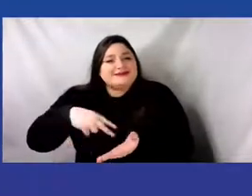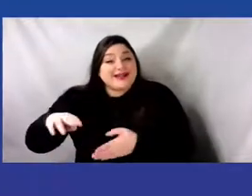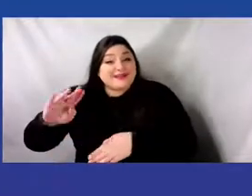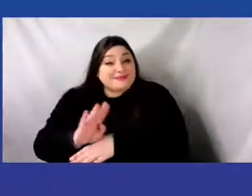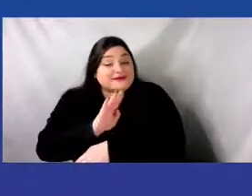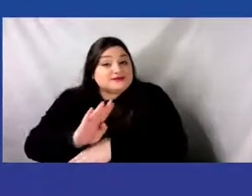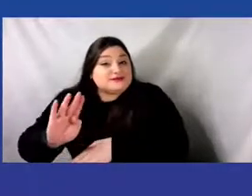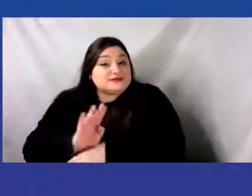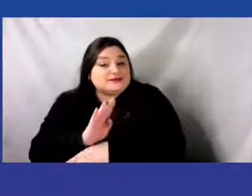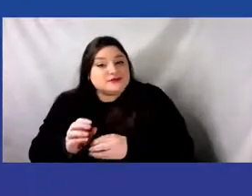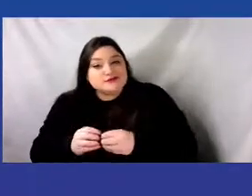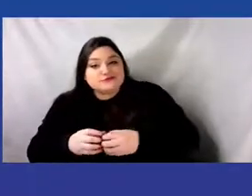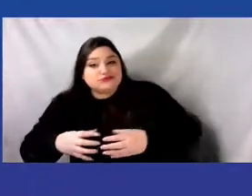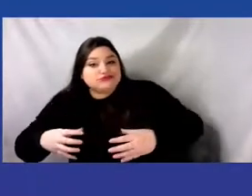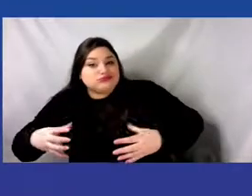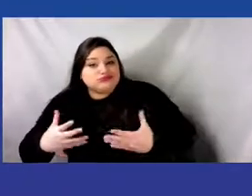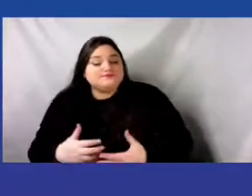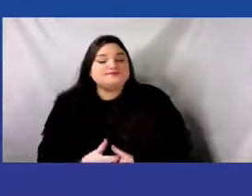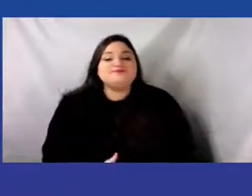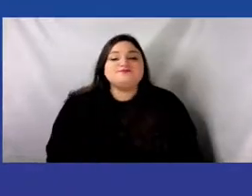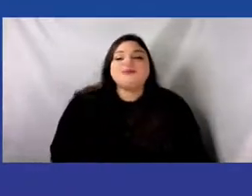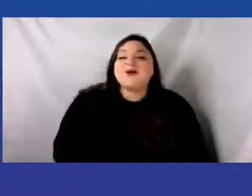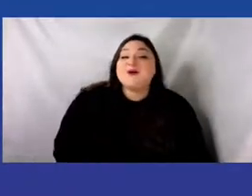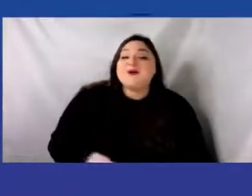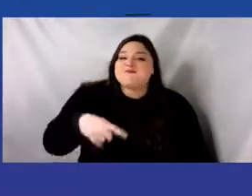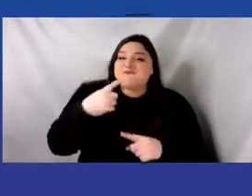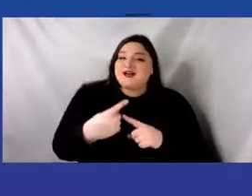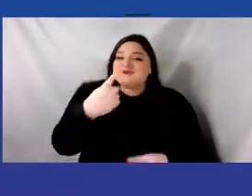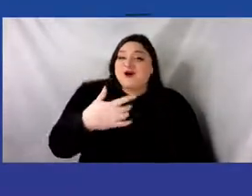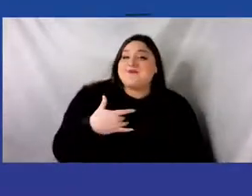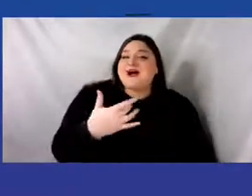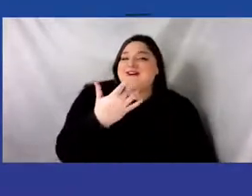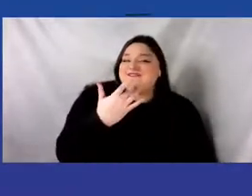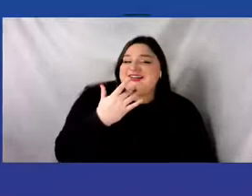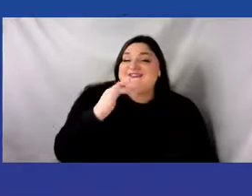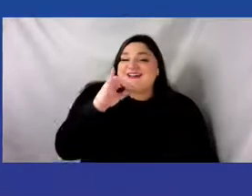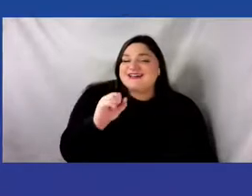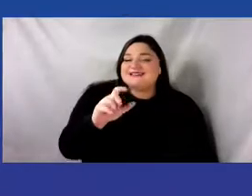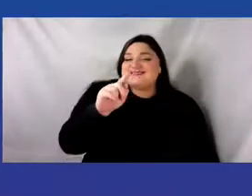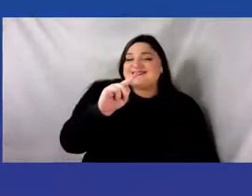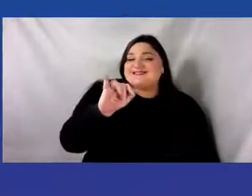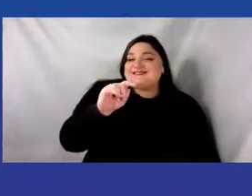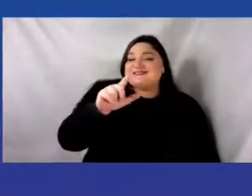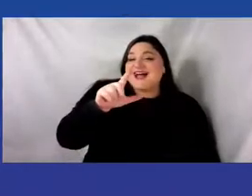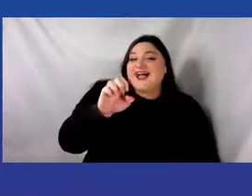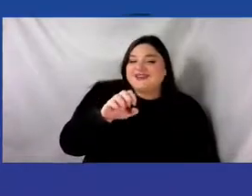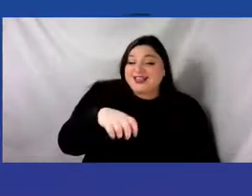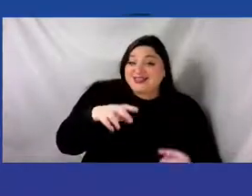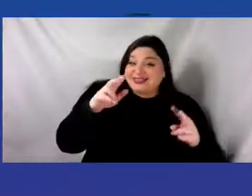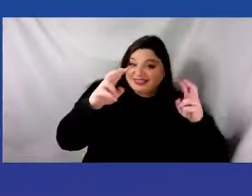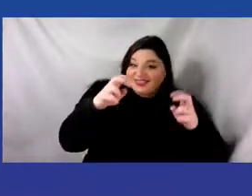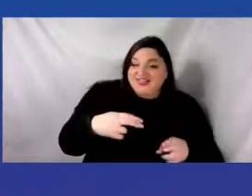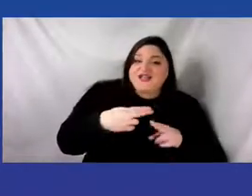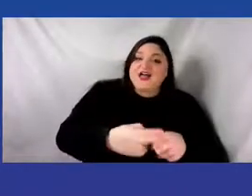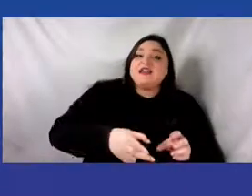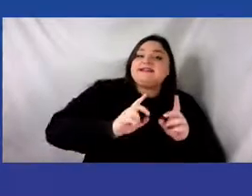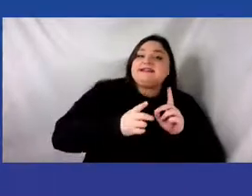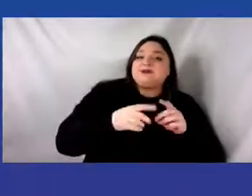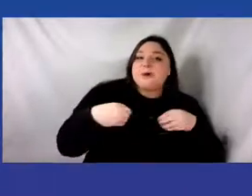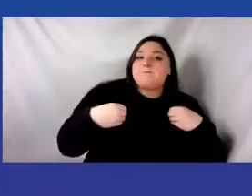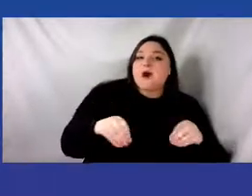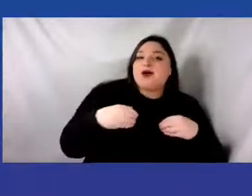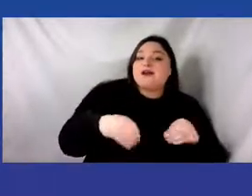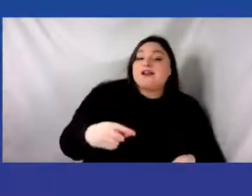one of my favorite titles, the title in particular, digital marketing for